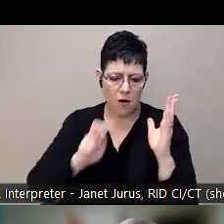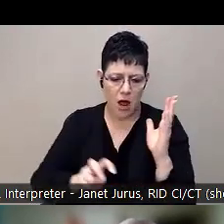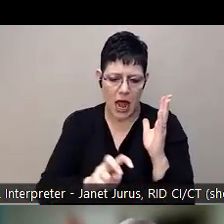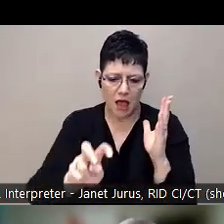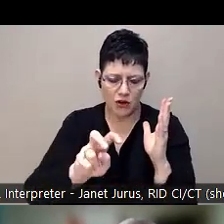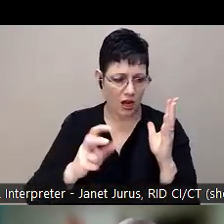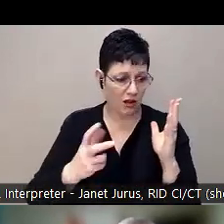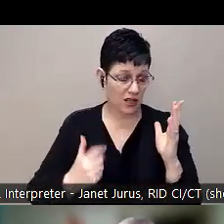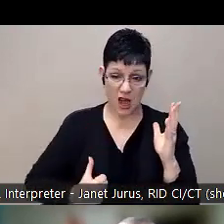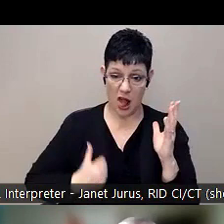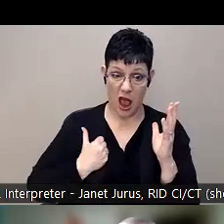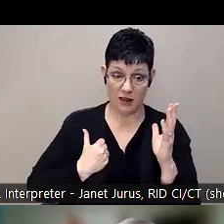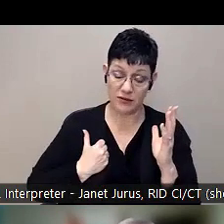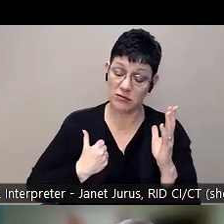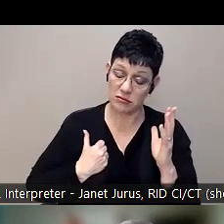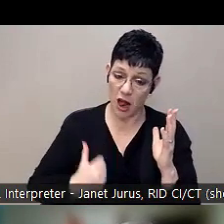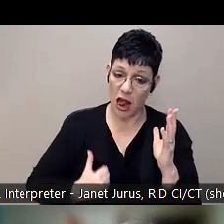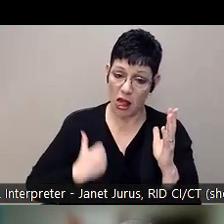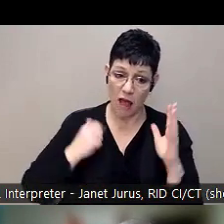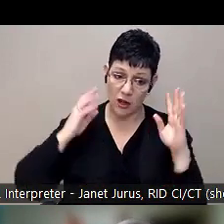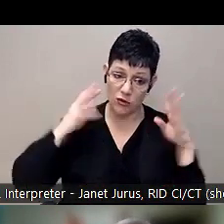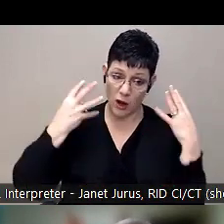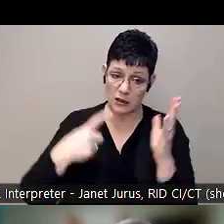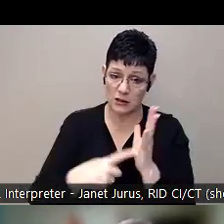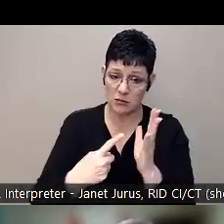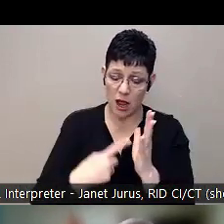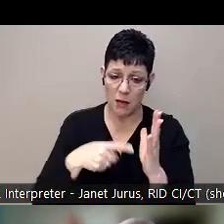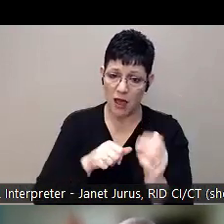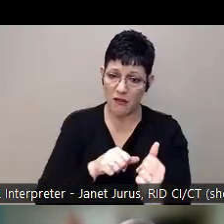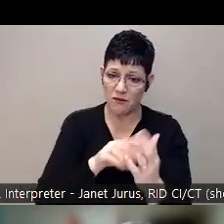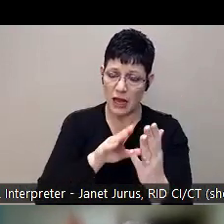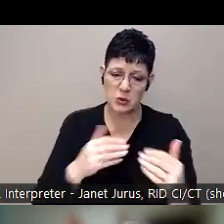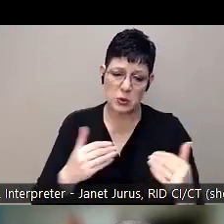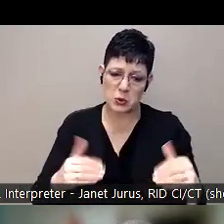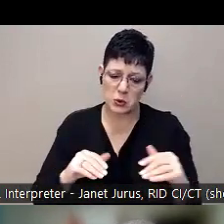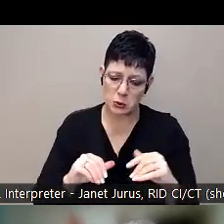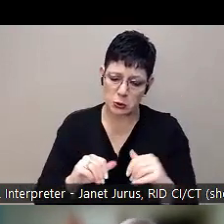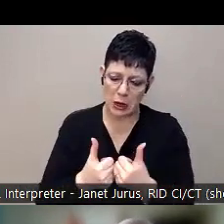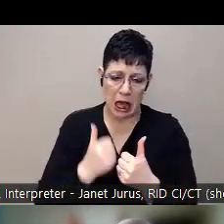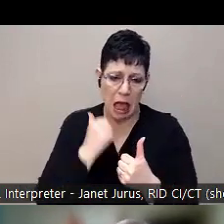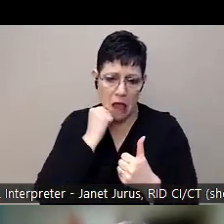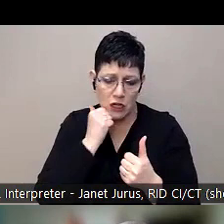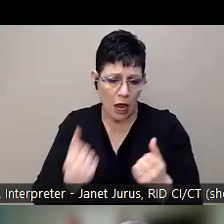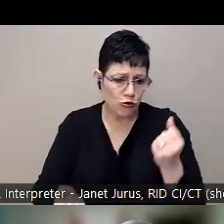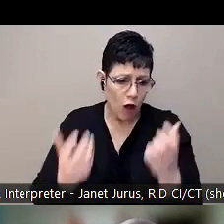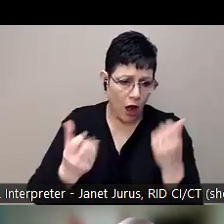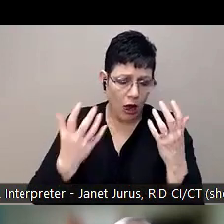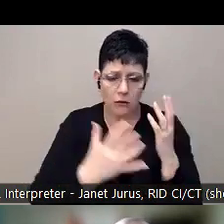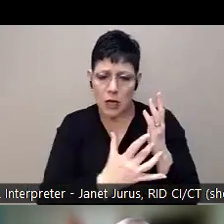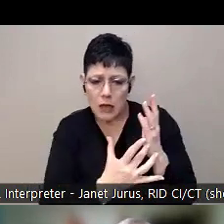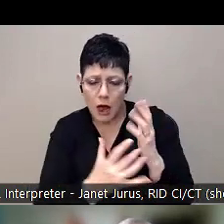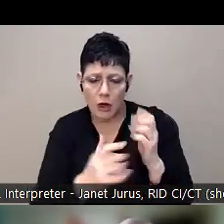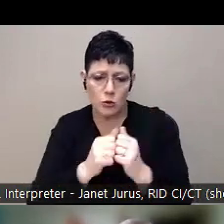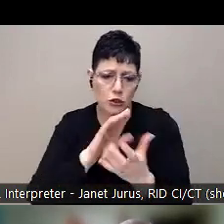crazy world that we live in, the challenges that they're facing as young people, the ever-changing access to technology,